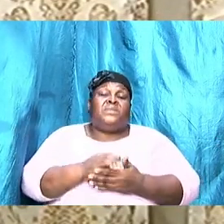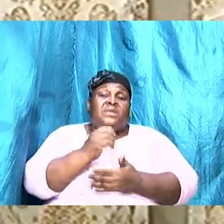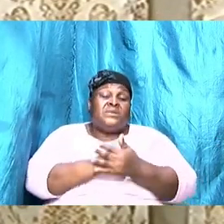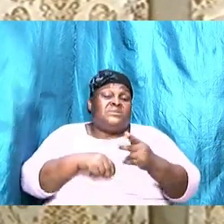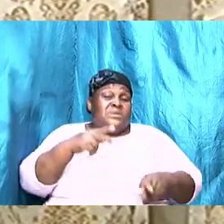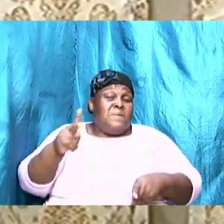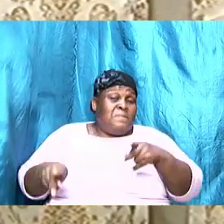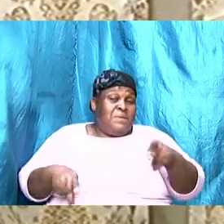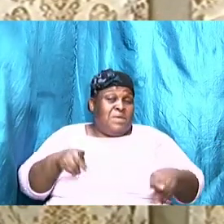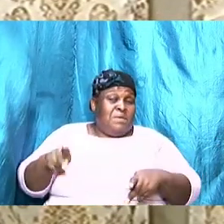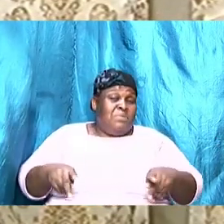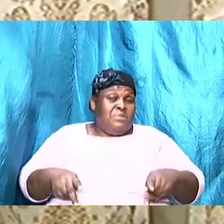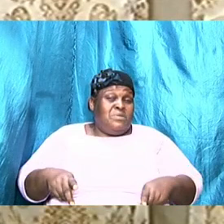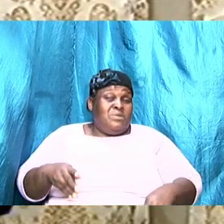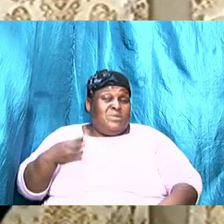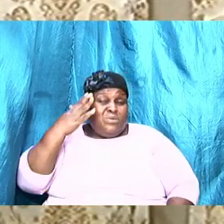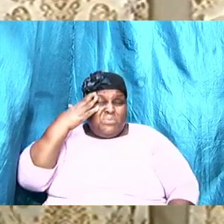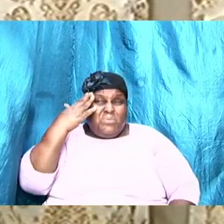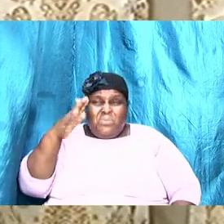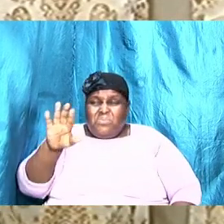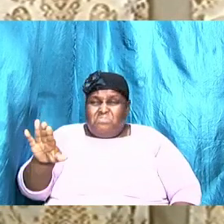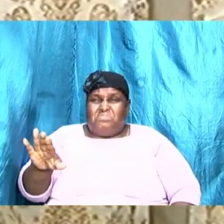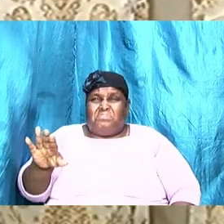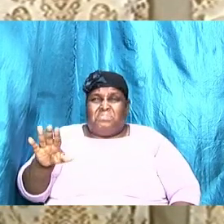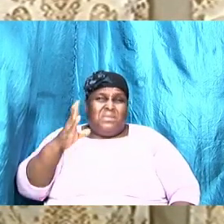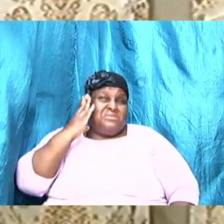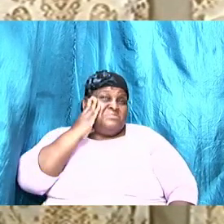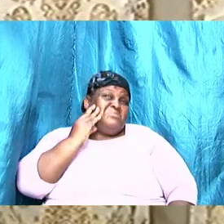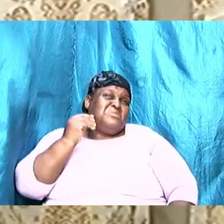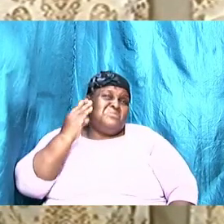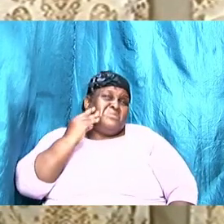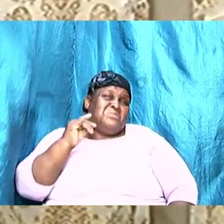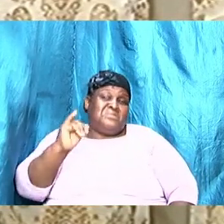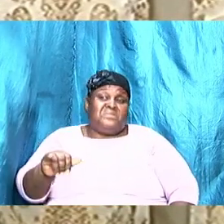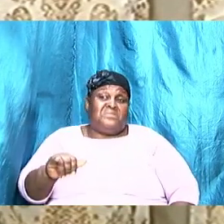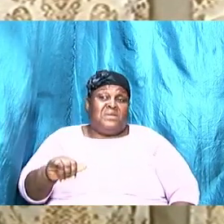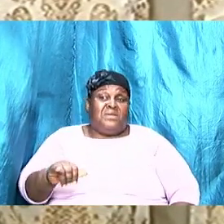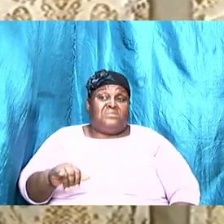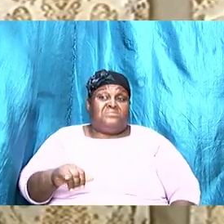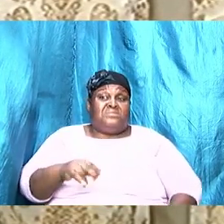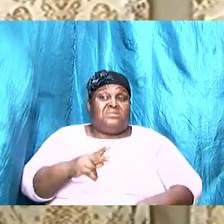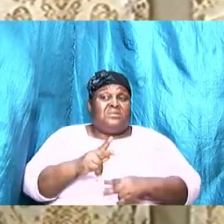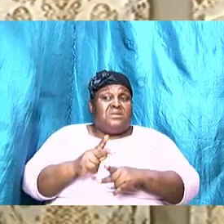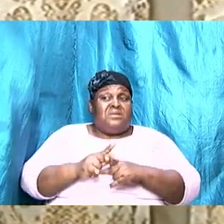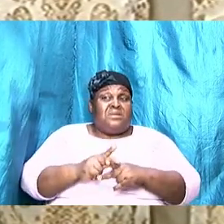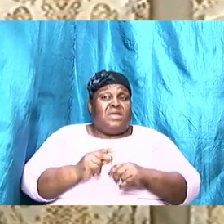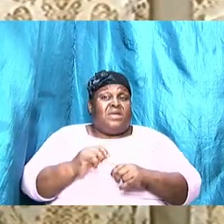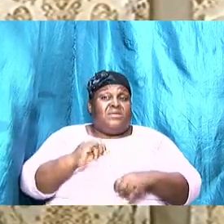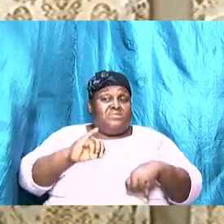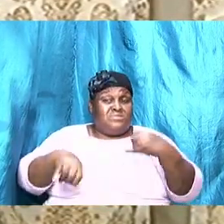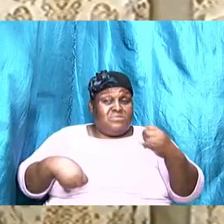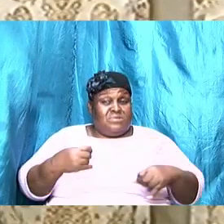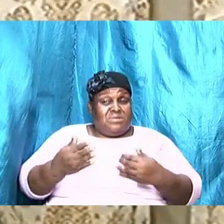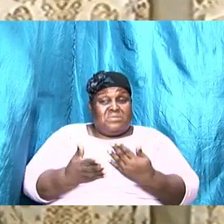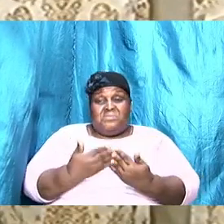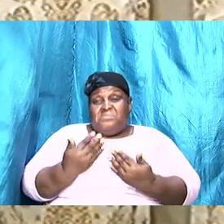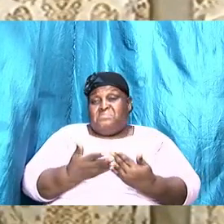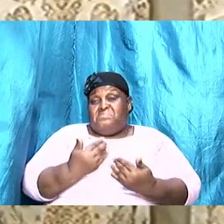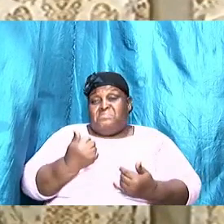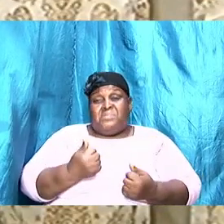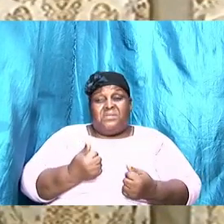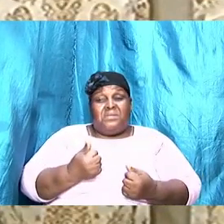just never experience that kind of joy simply because we are selfish